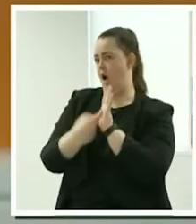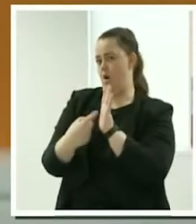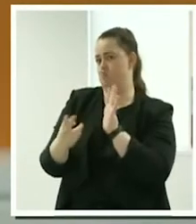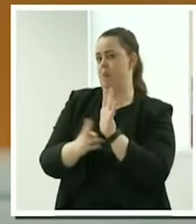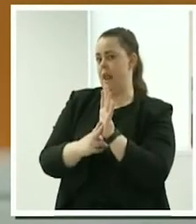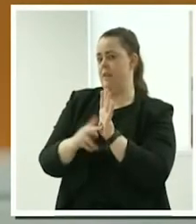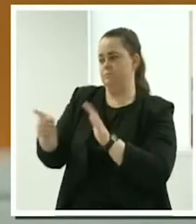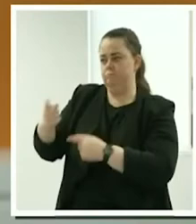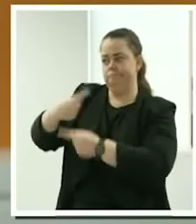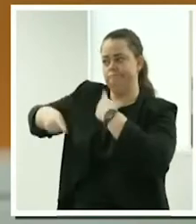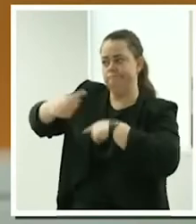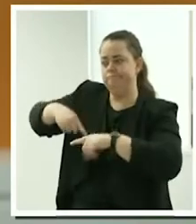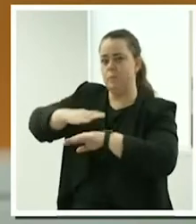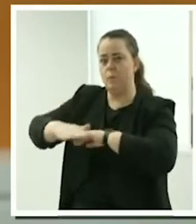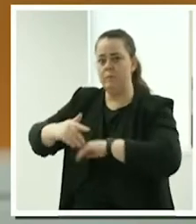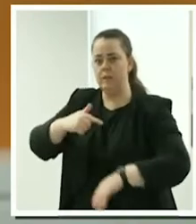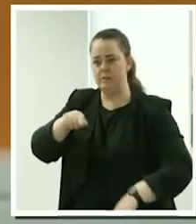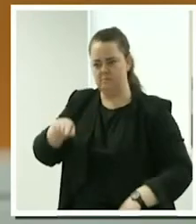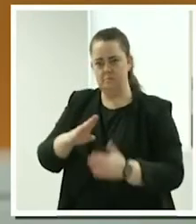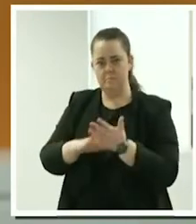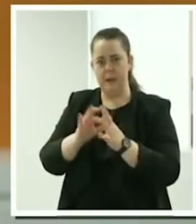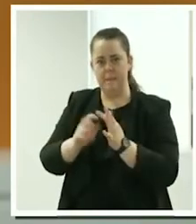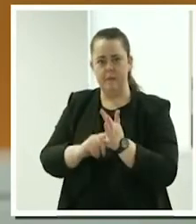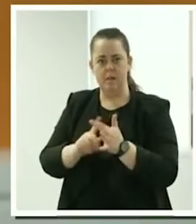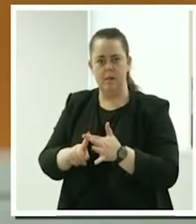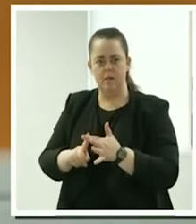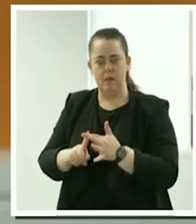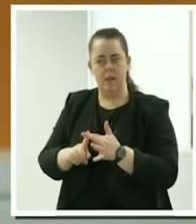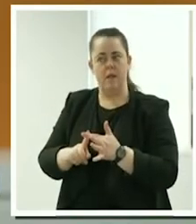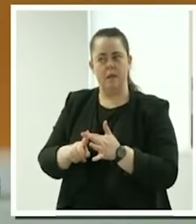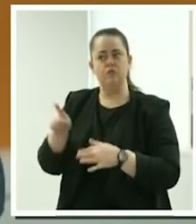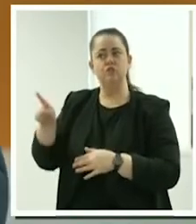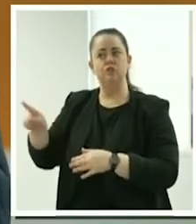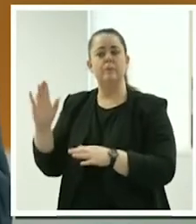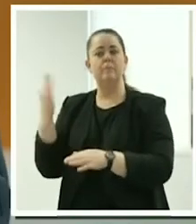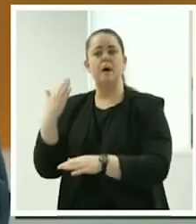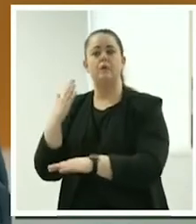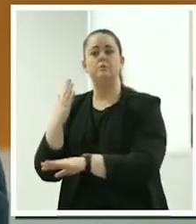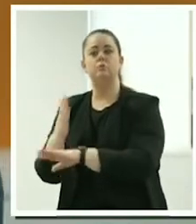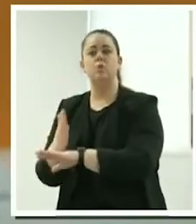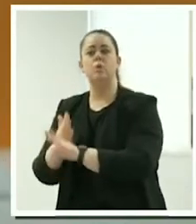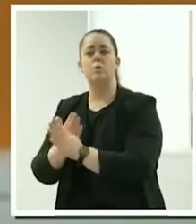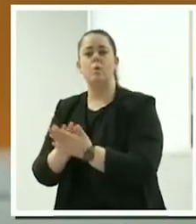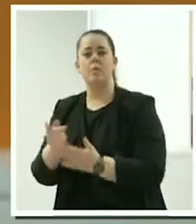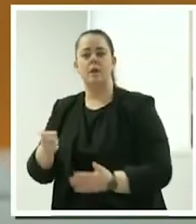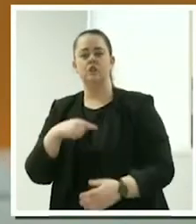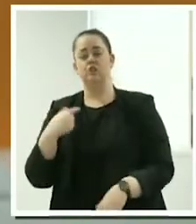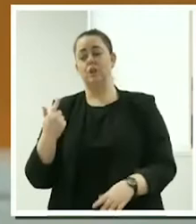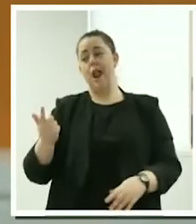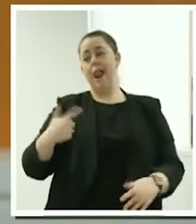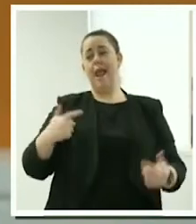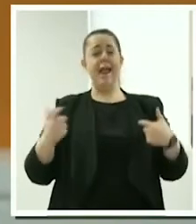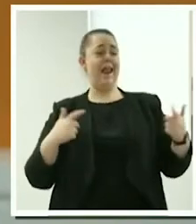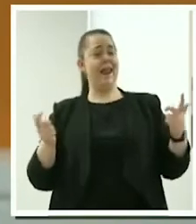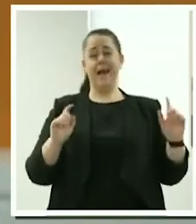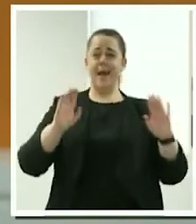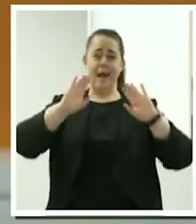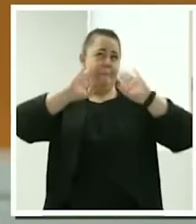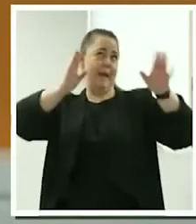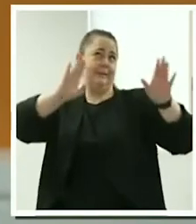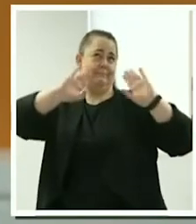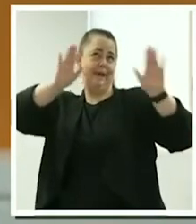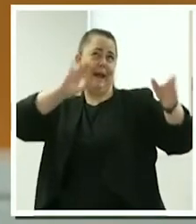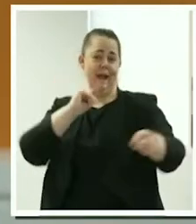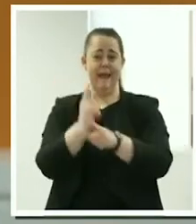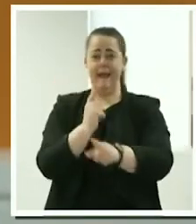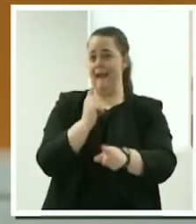and she worked with Mabel, and she was sort of skiting how wonderful this platform was and